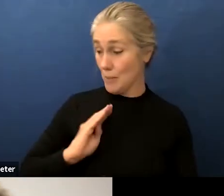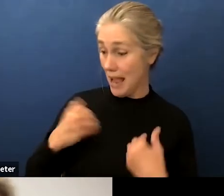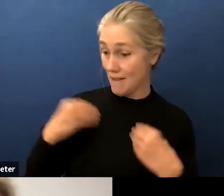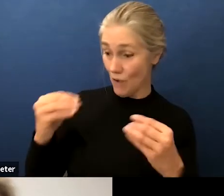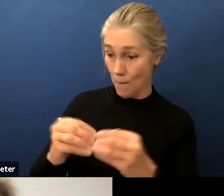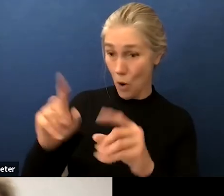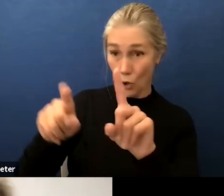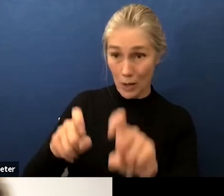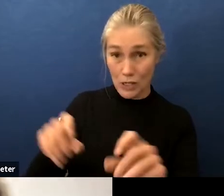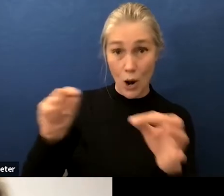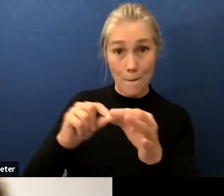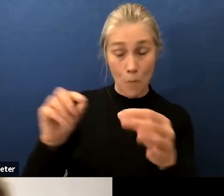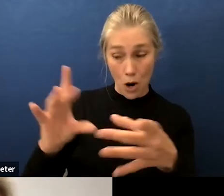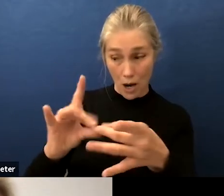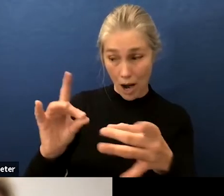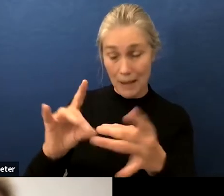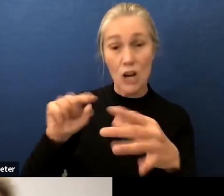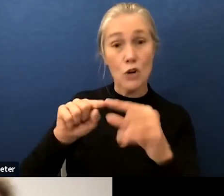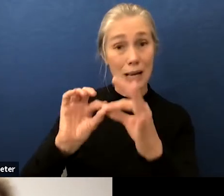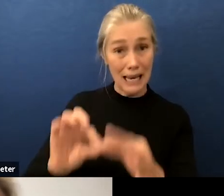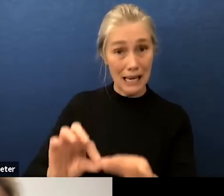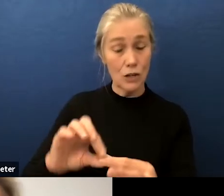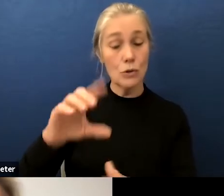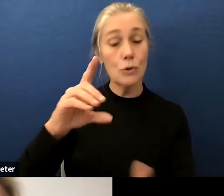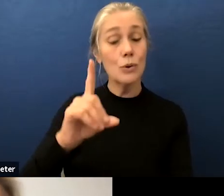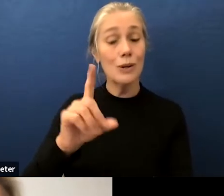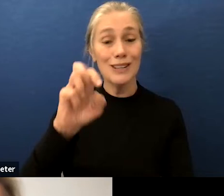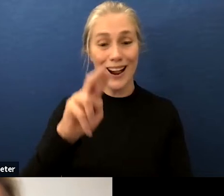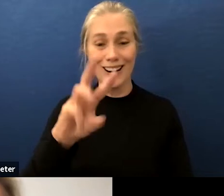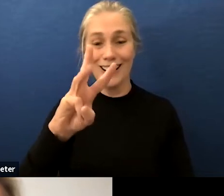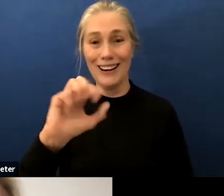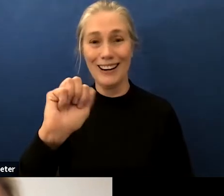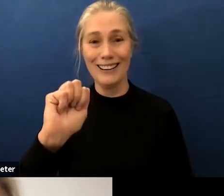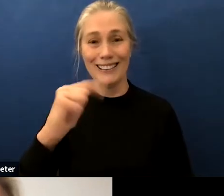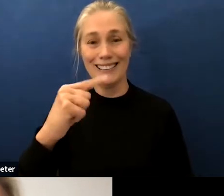comments related to dr wagonette's report